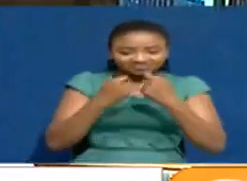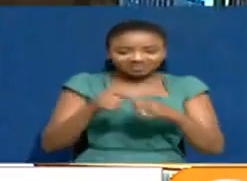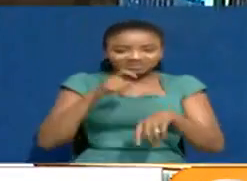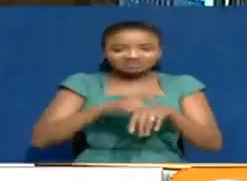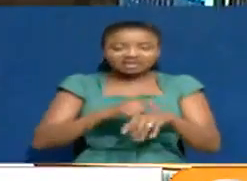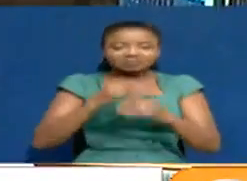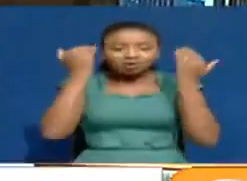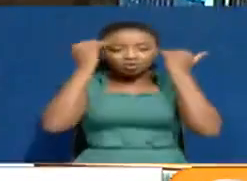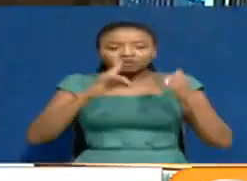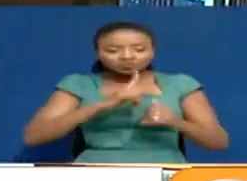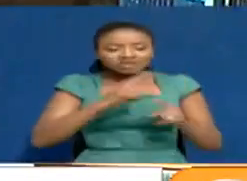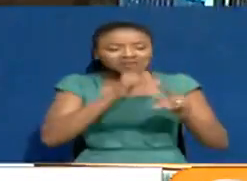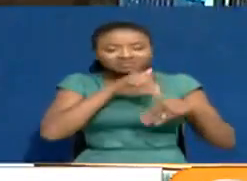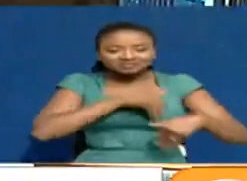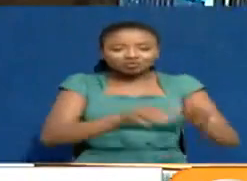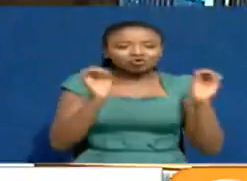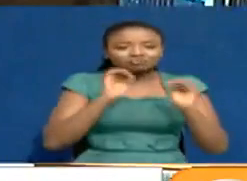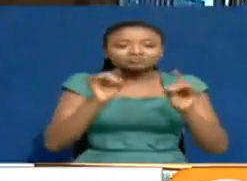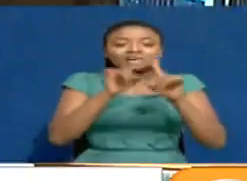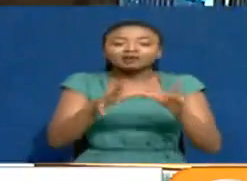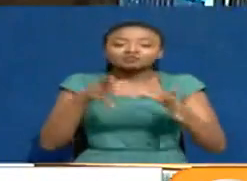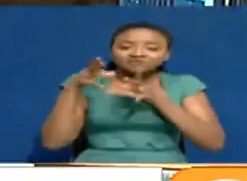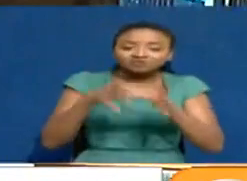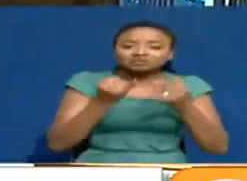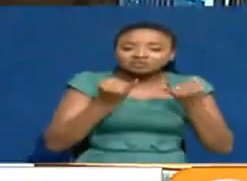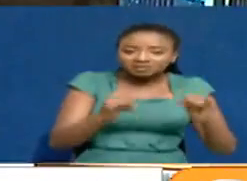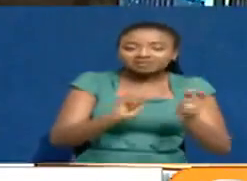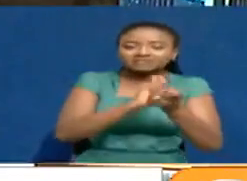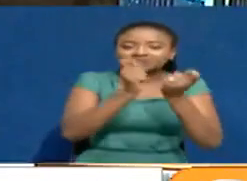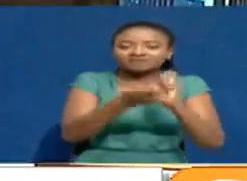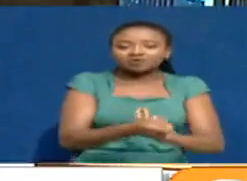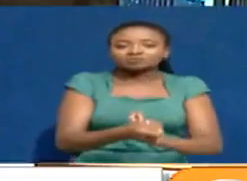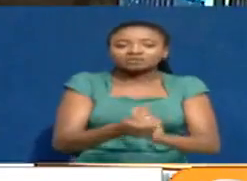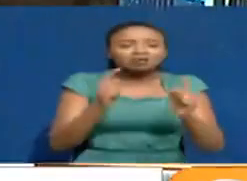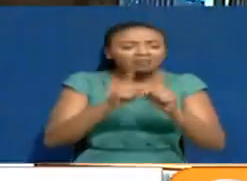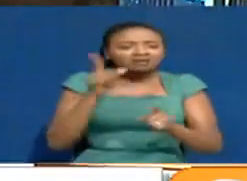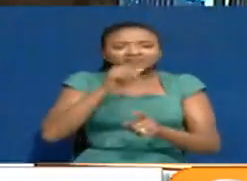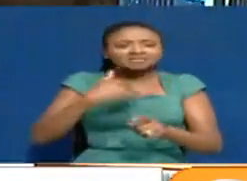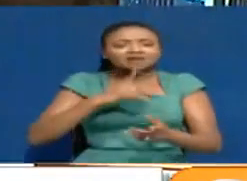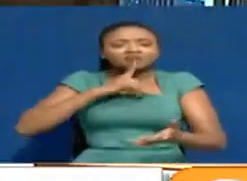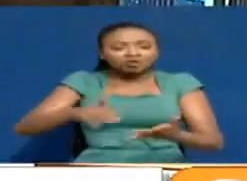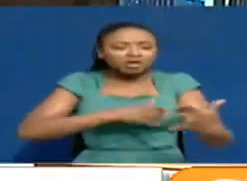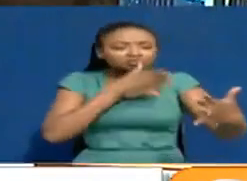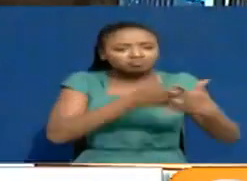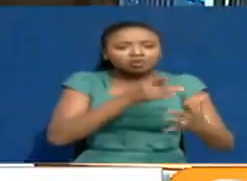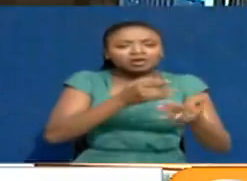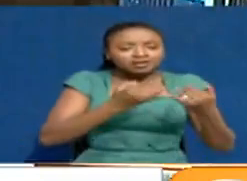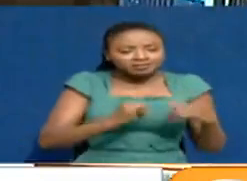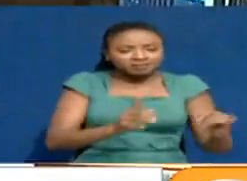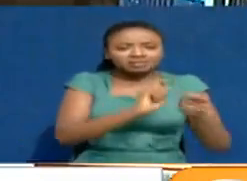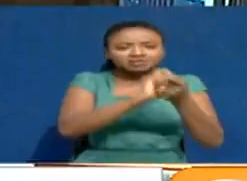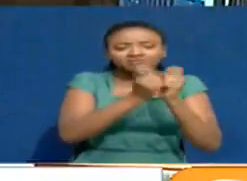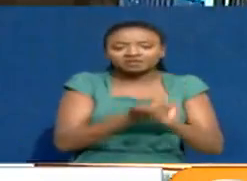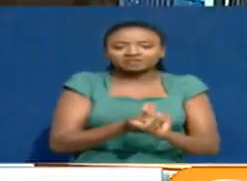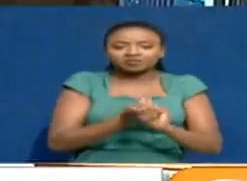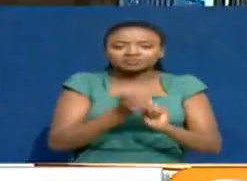forceful implementation of reforms at the giant institution, despite an existing conservatory order or orders barring the